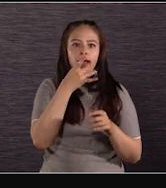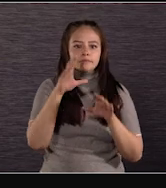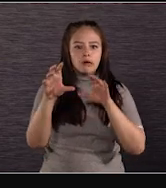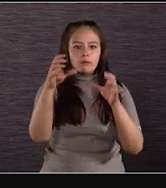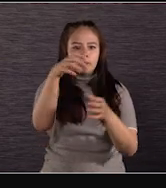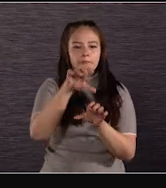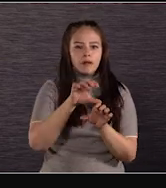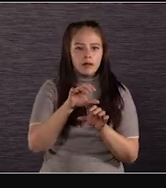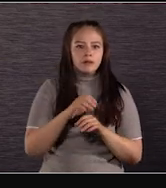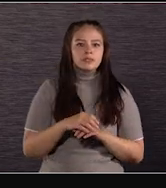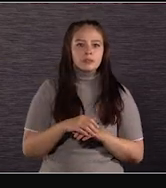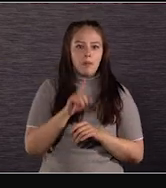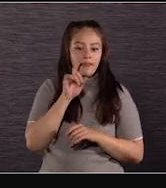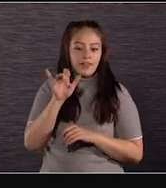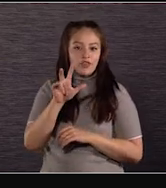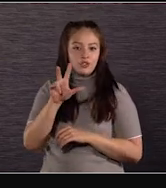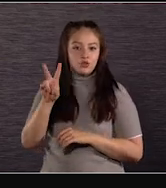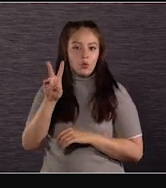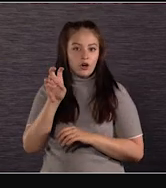3200.